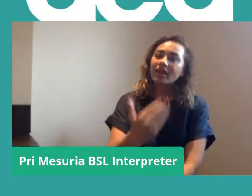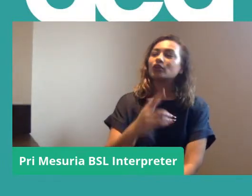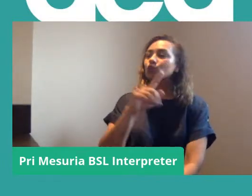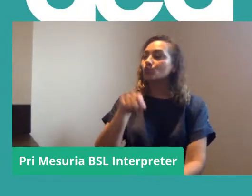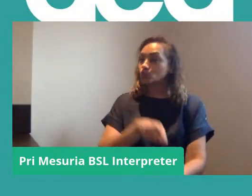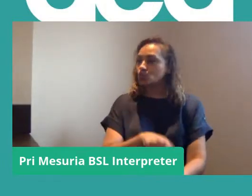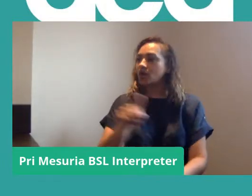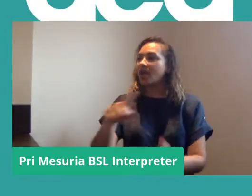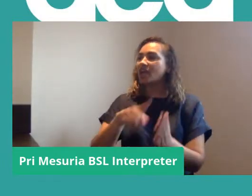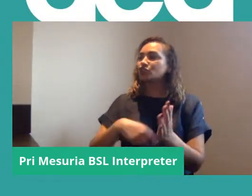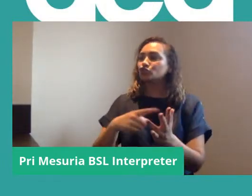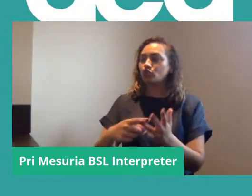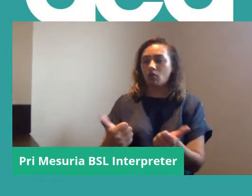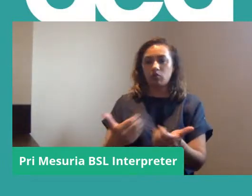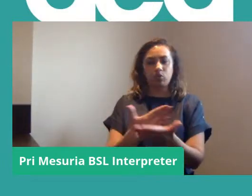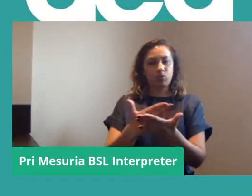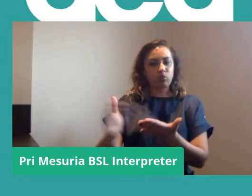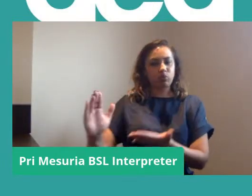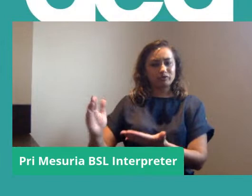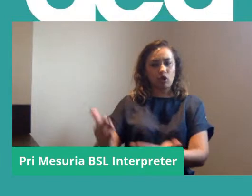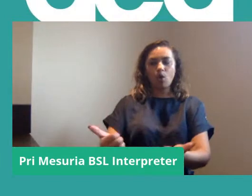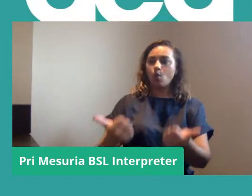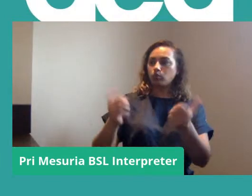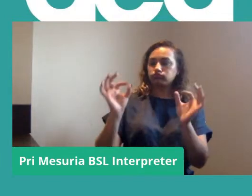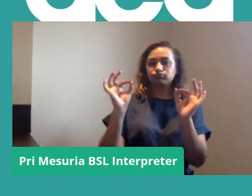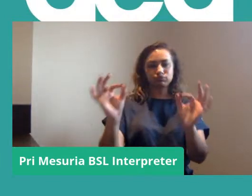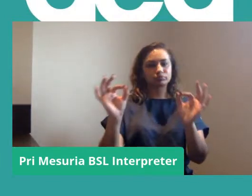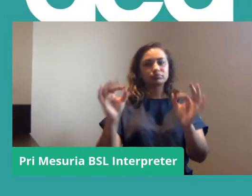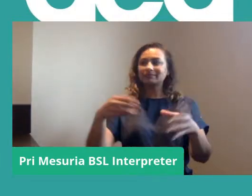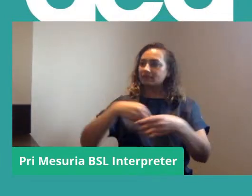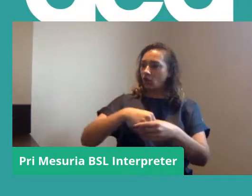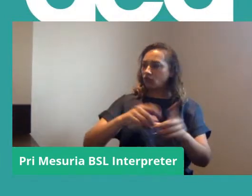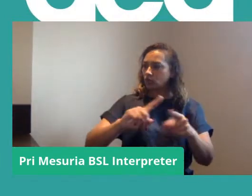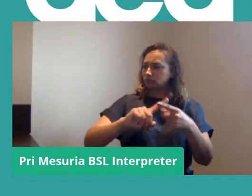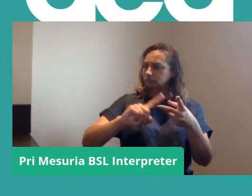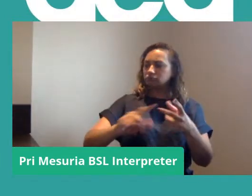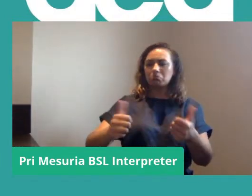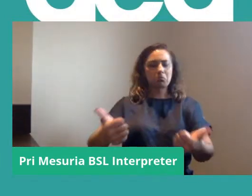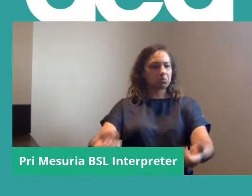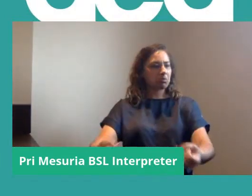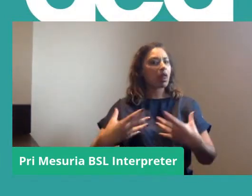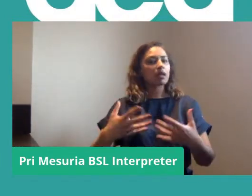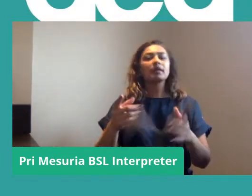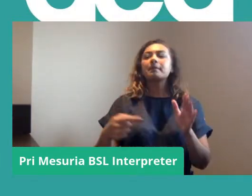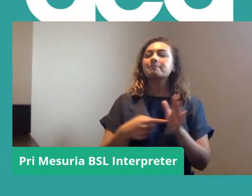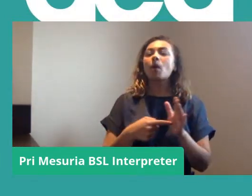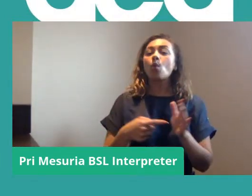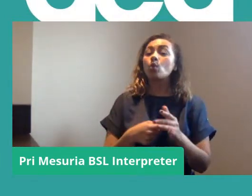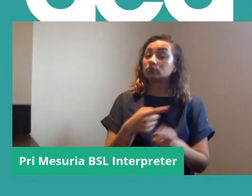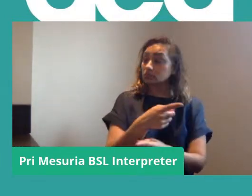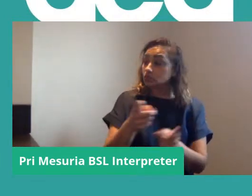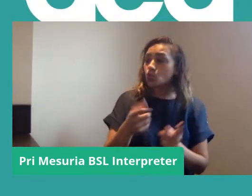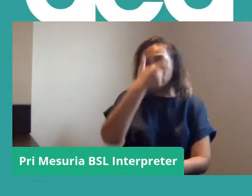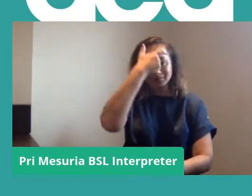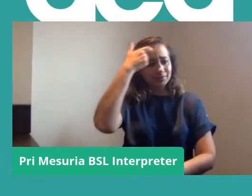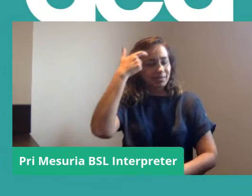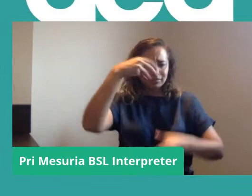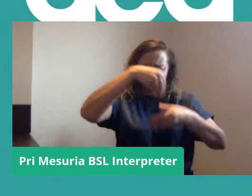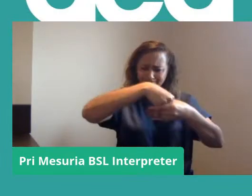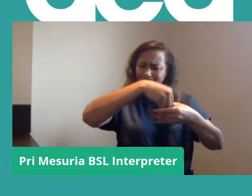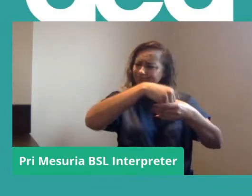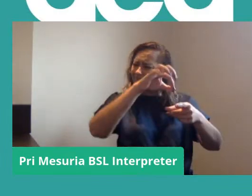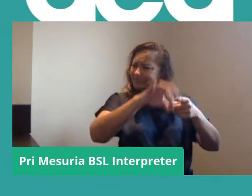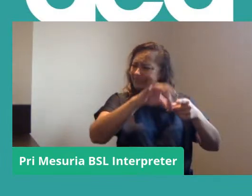Joe for that really clear introduction to what this involves. And we do think it's important that people understand what it involves